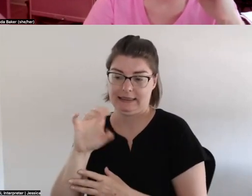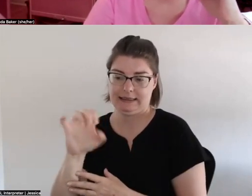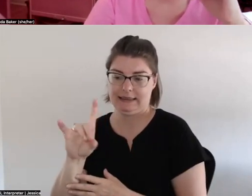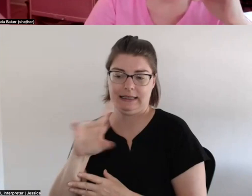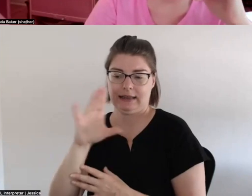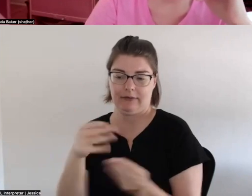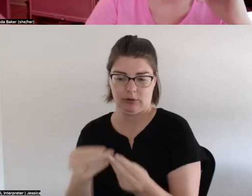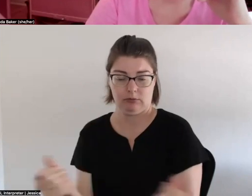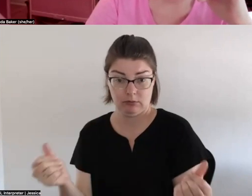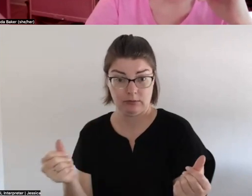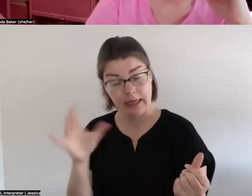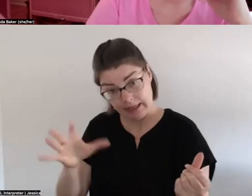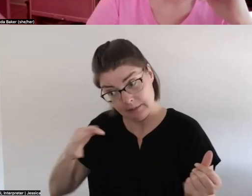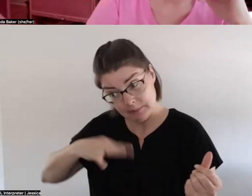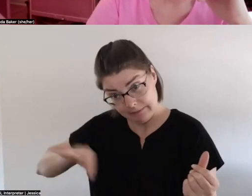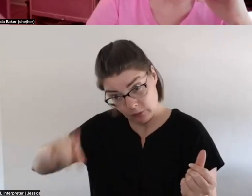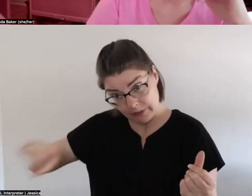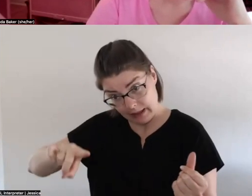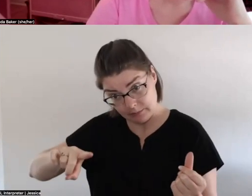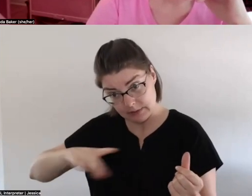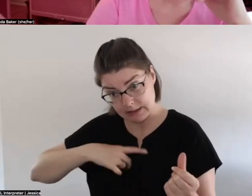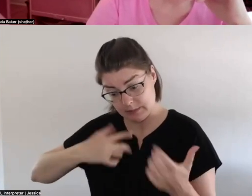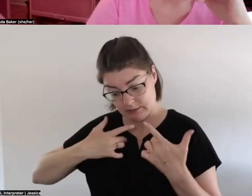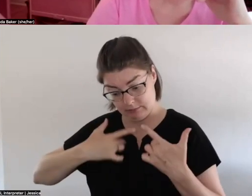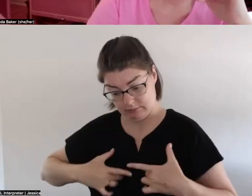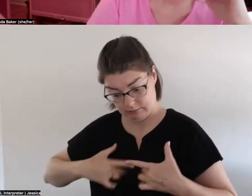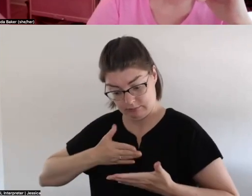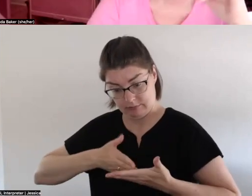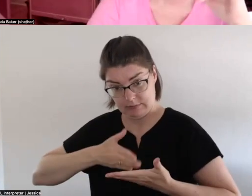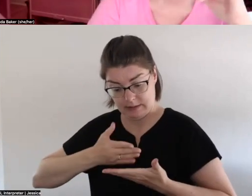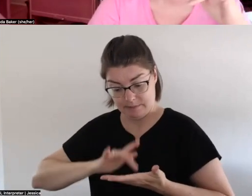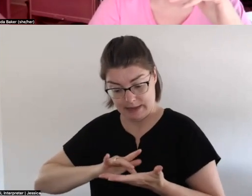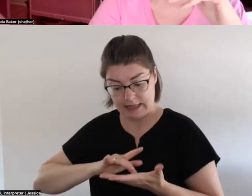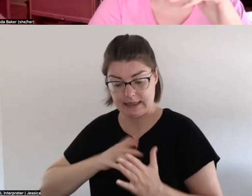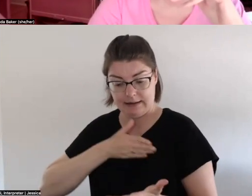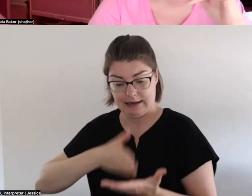is it beneficial to be on any depressants and antipsychotics